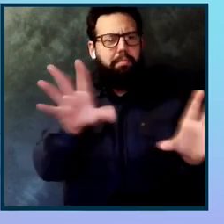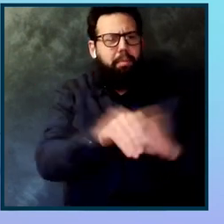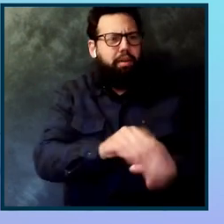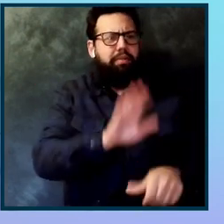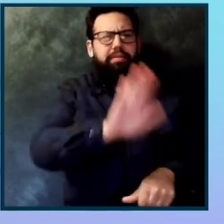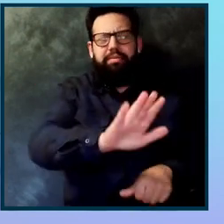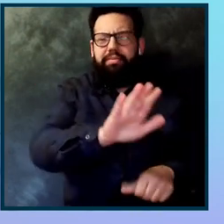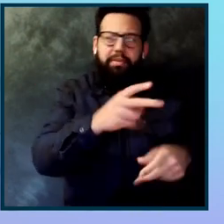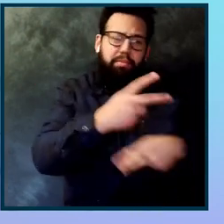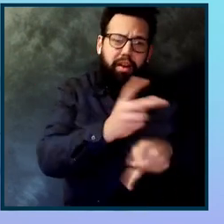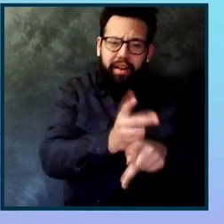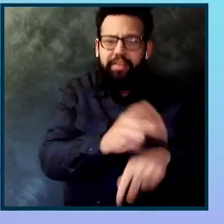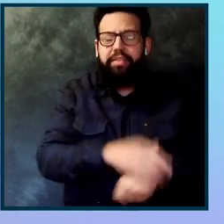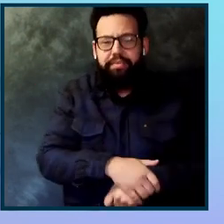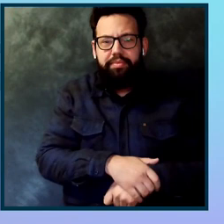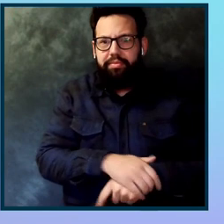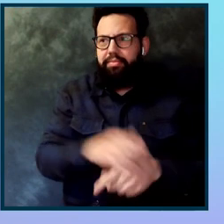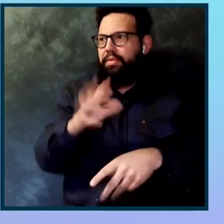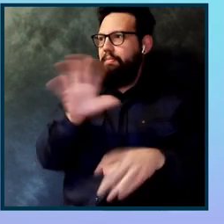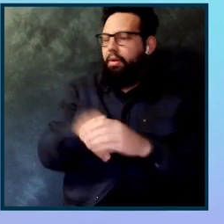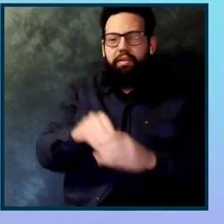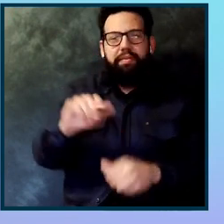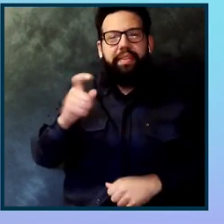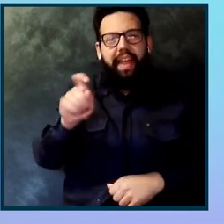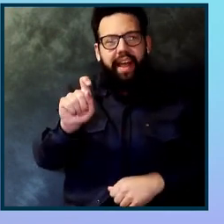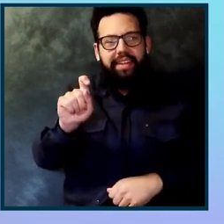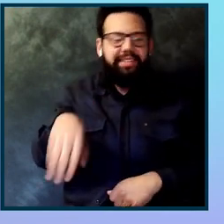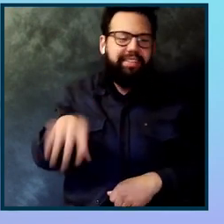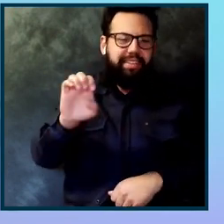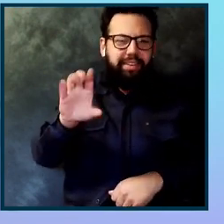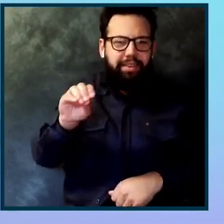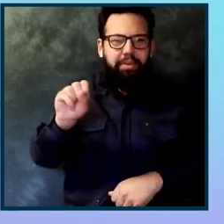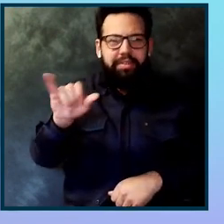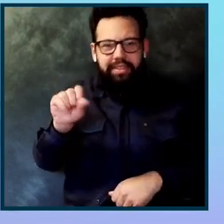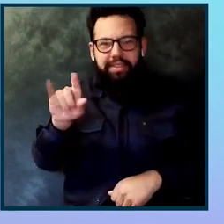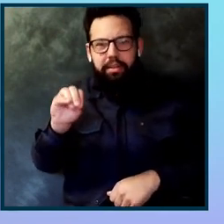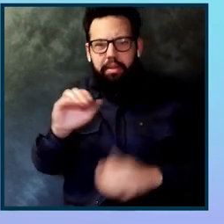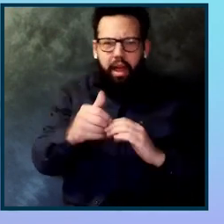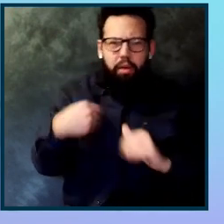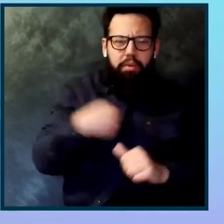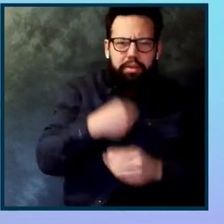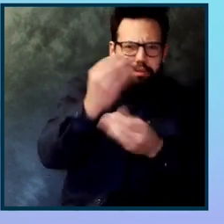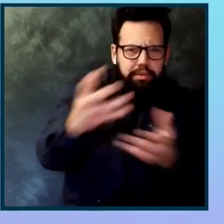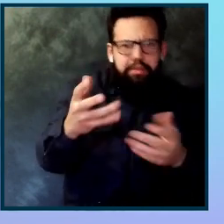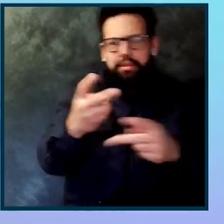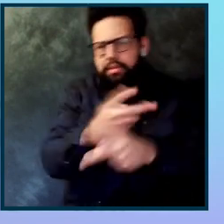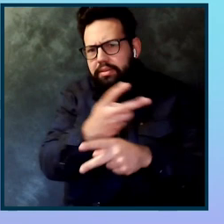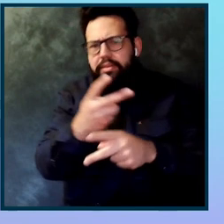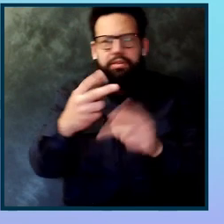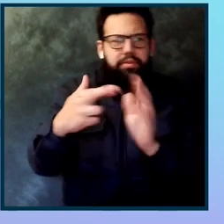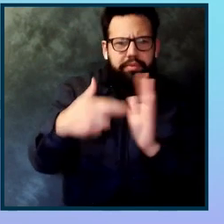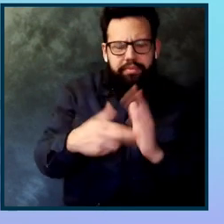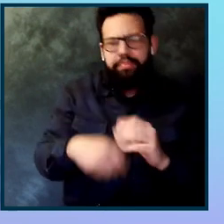to fix and our information on the rules, etc. And all of the features that they're using today